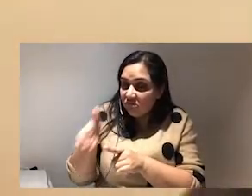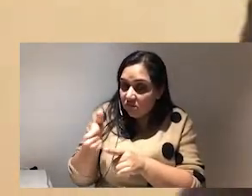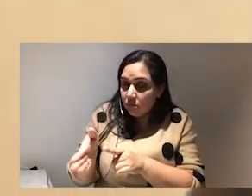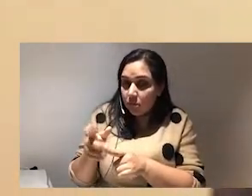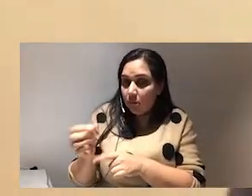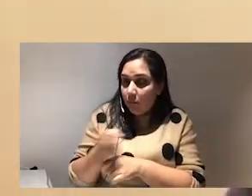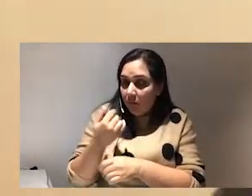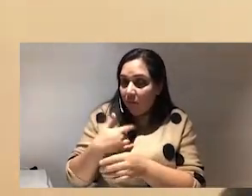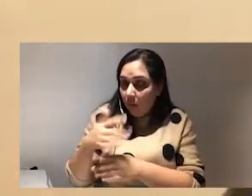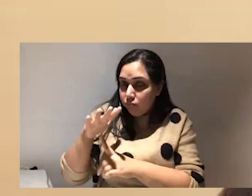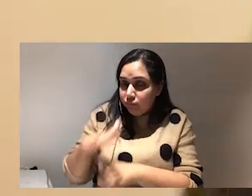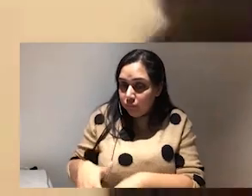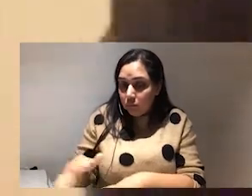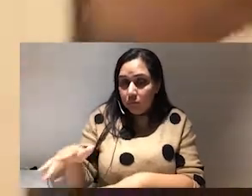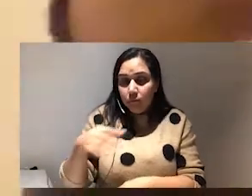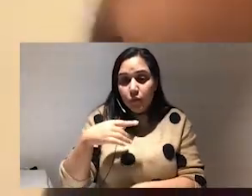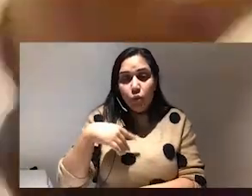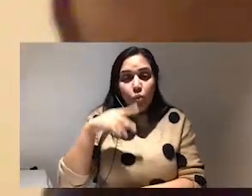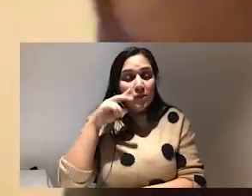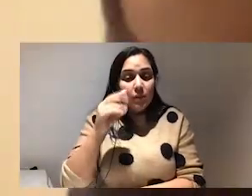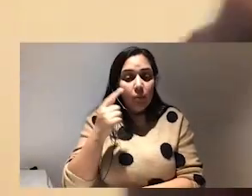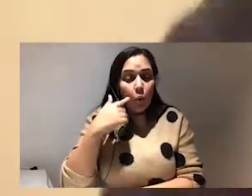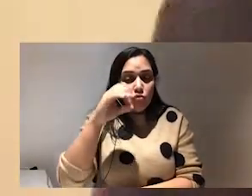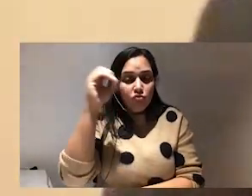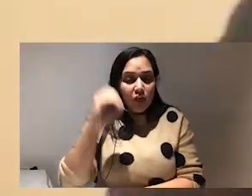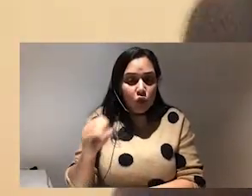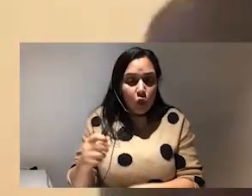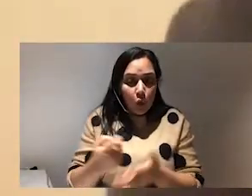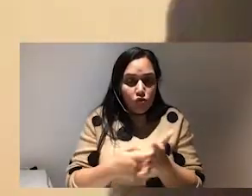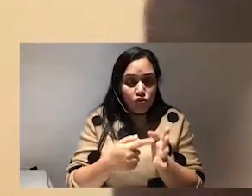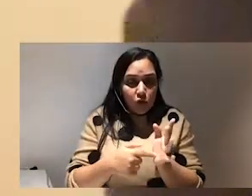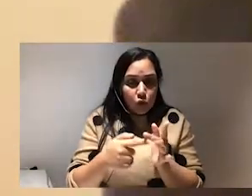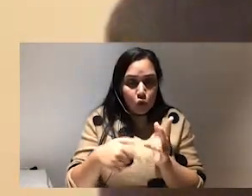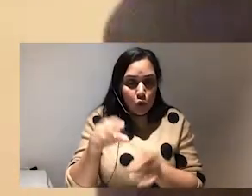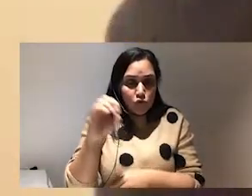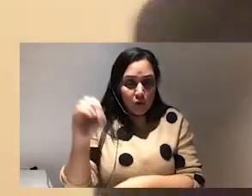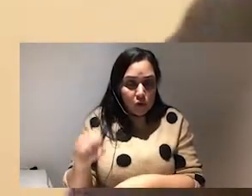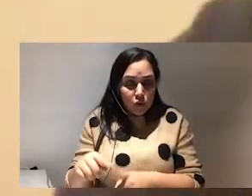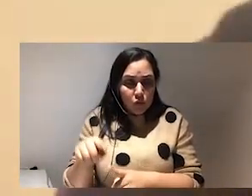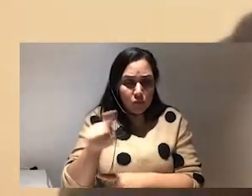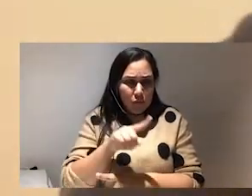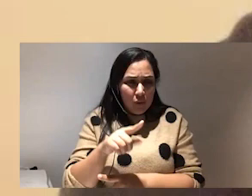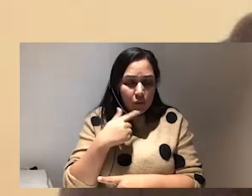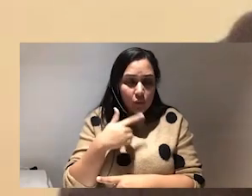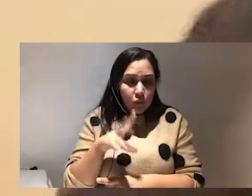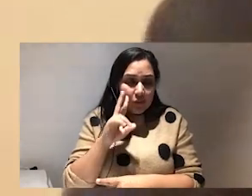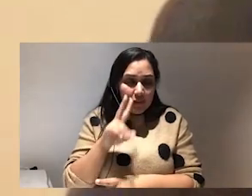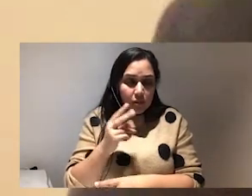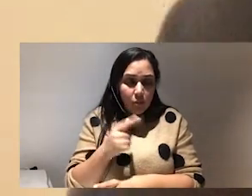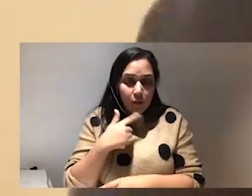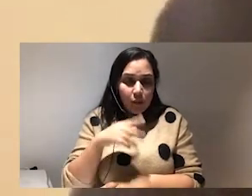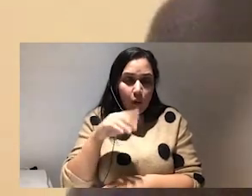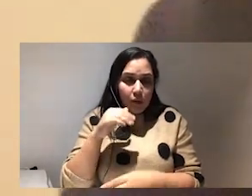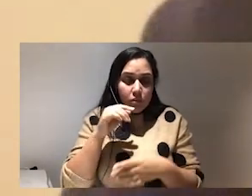um where and and i think you can ratio back like where someone's tweet something so let's say it's black lives matter and um